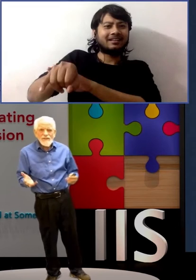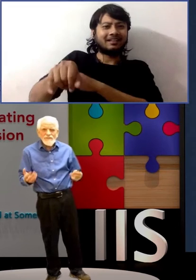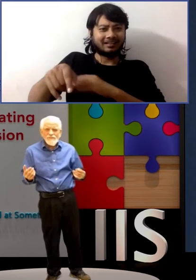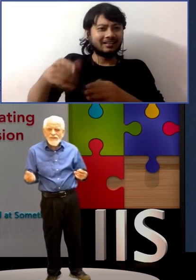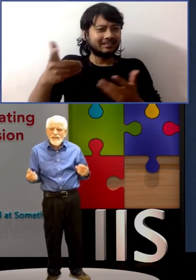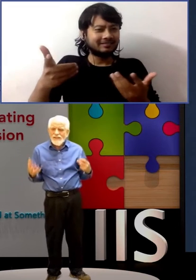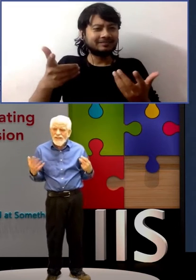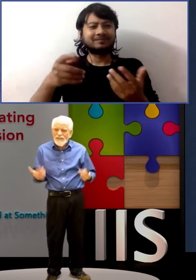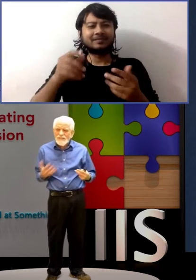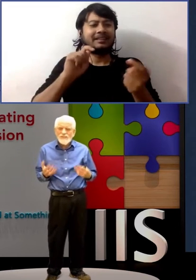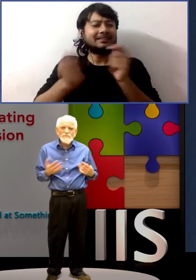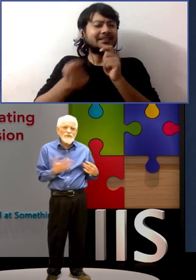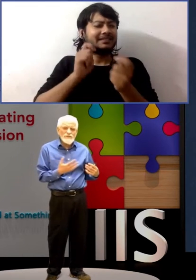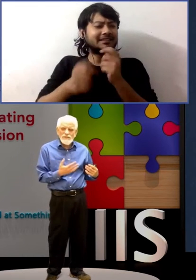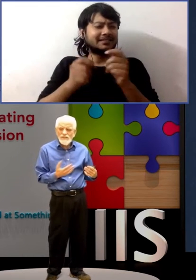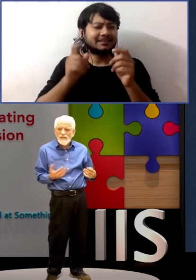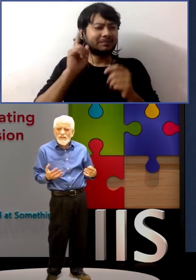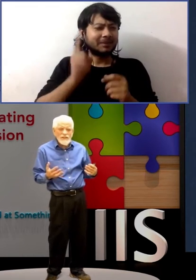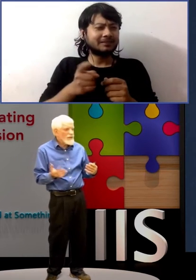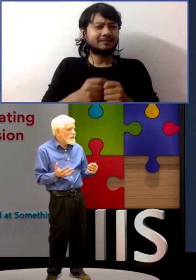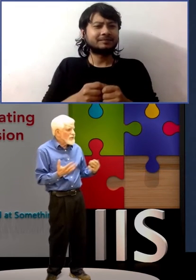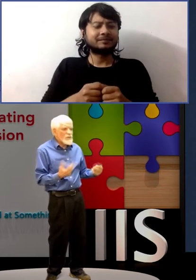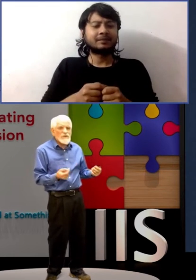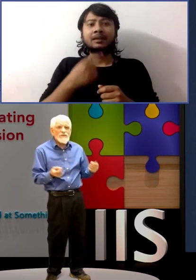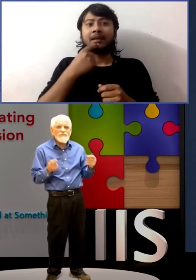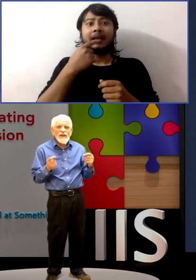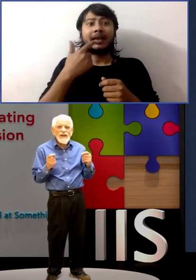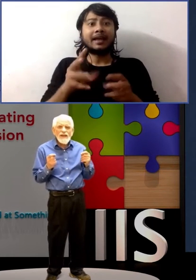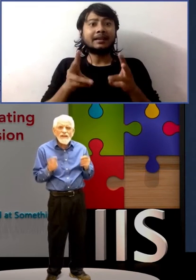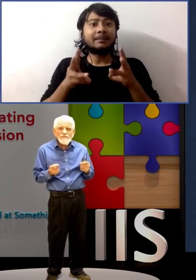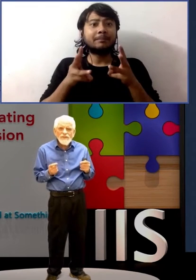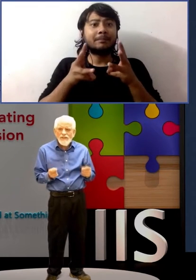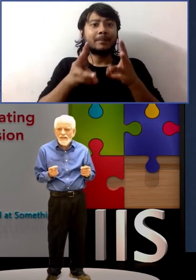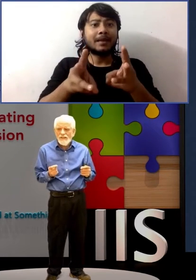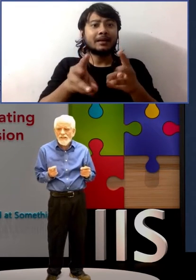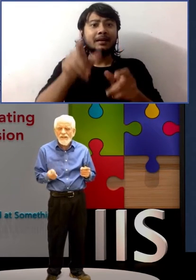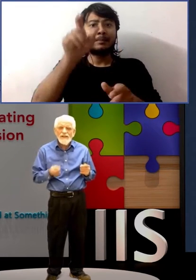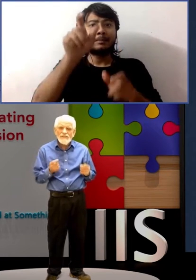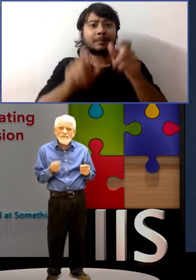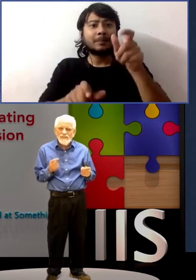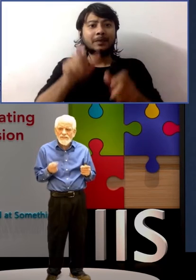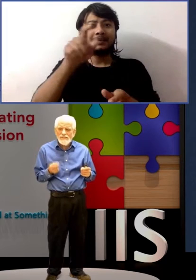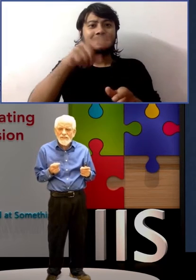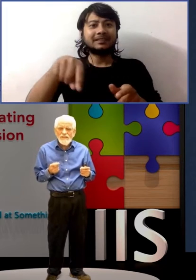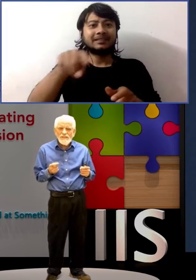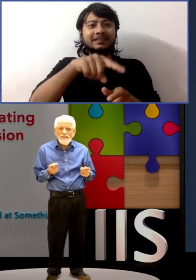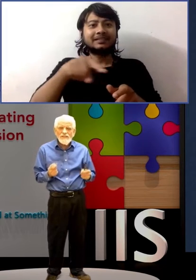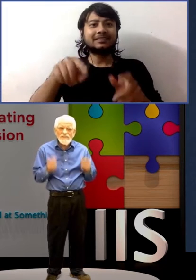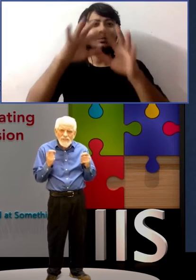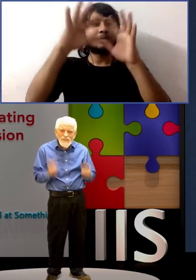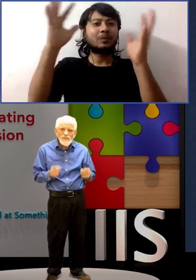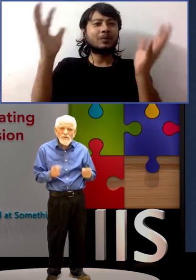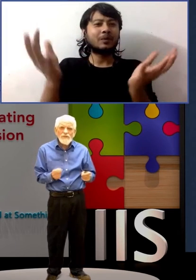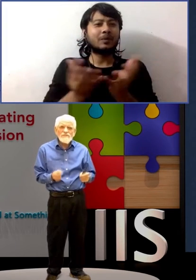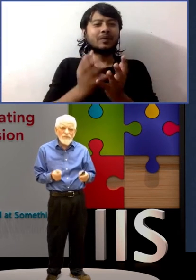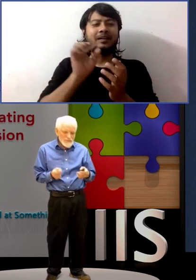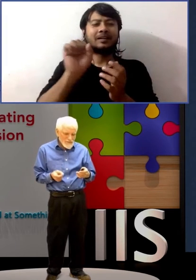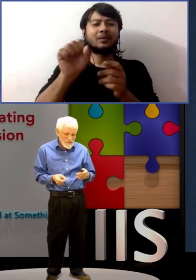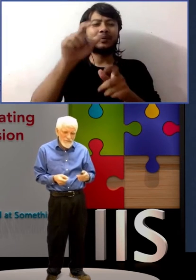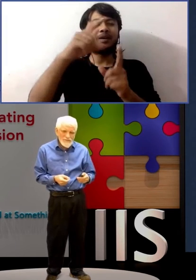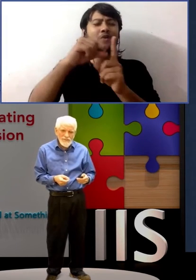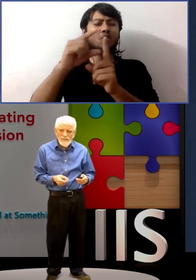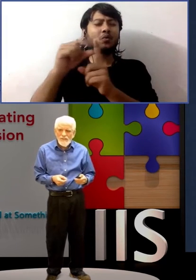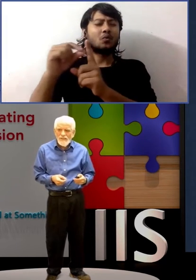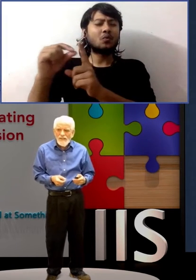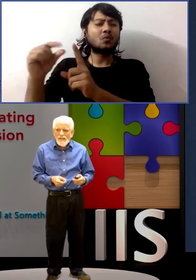that engages the person in the world of everyday activities, it's another way to foster